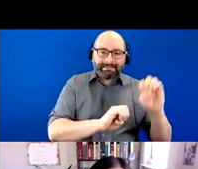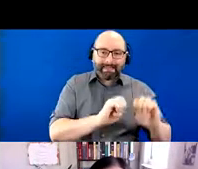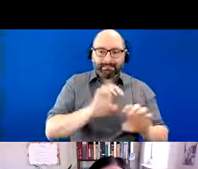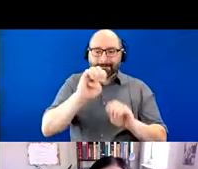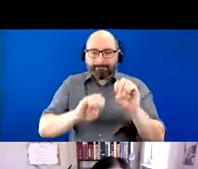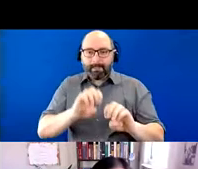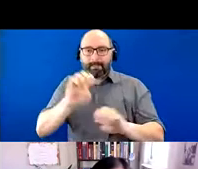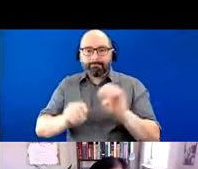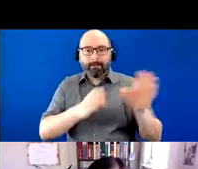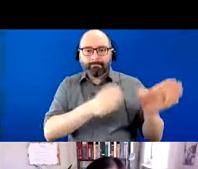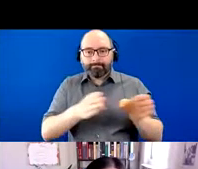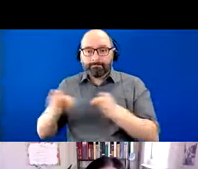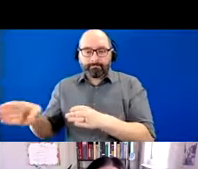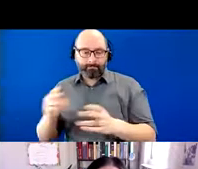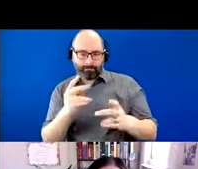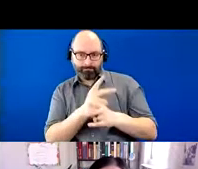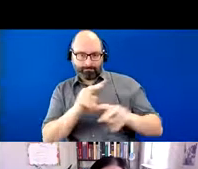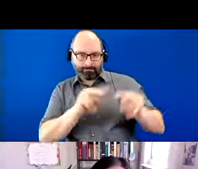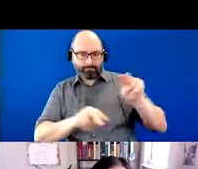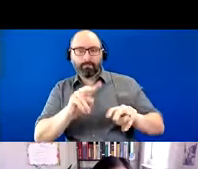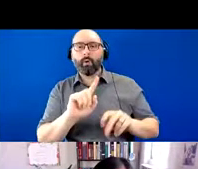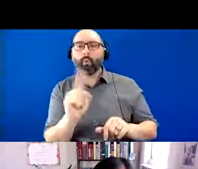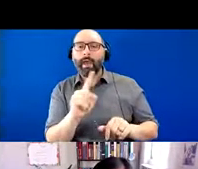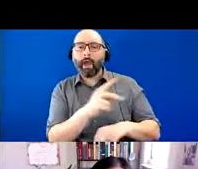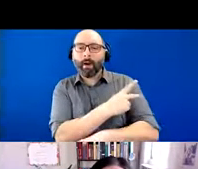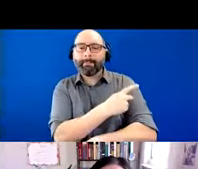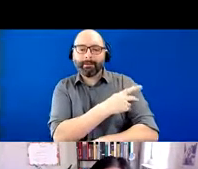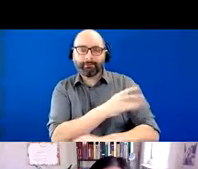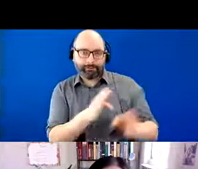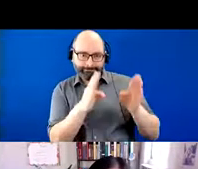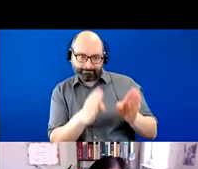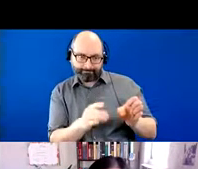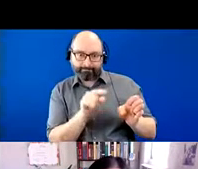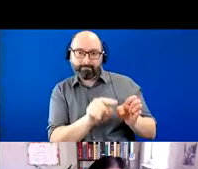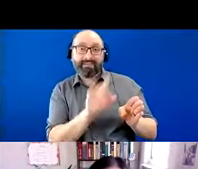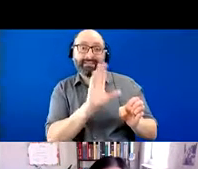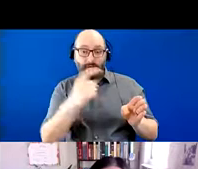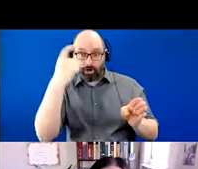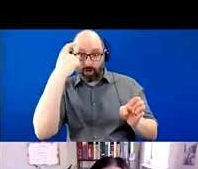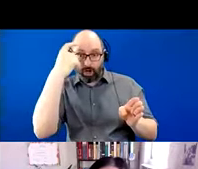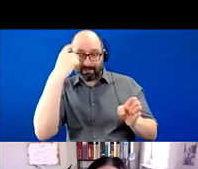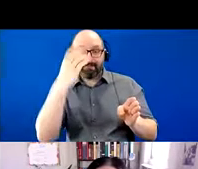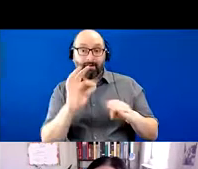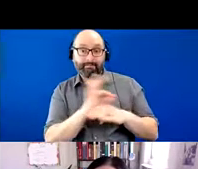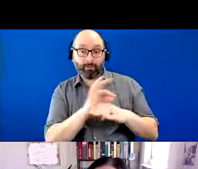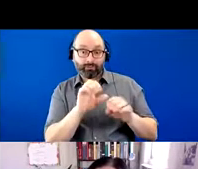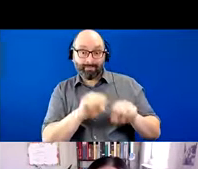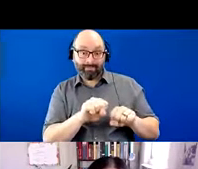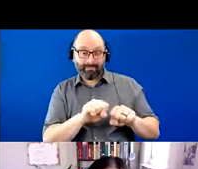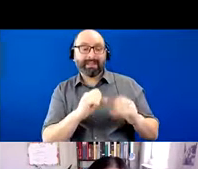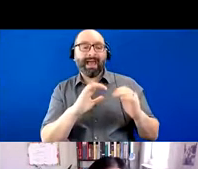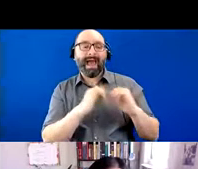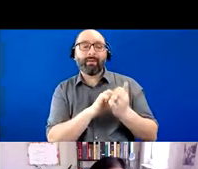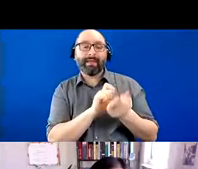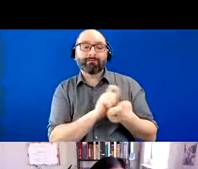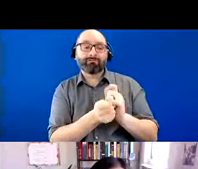of where the patient is in terms of their cognitive and functional abilities and how that affects their goals of